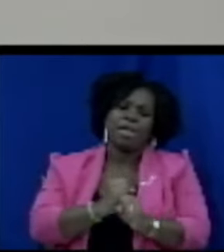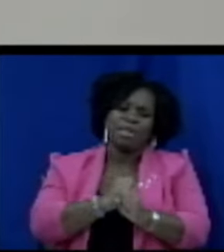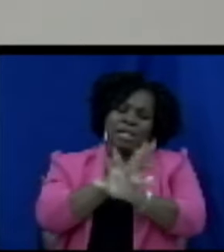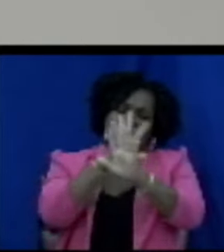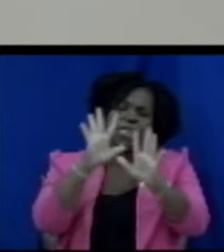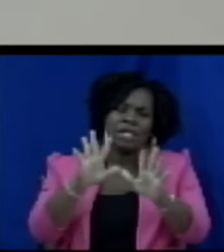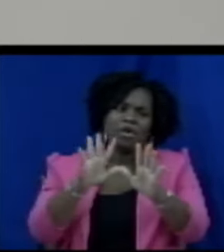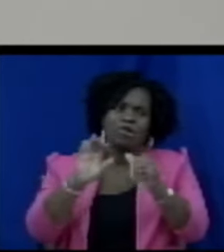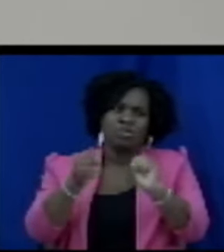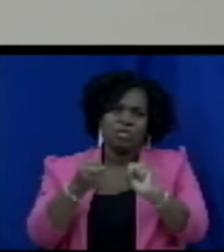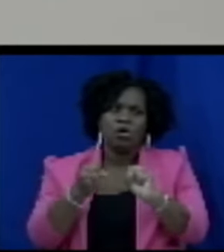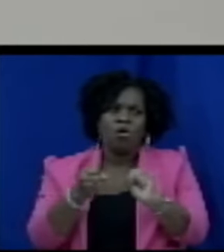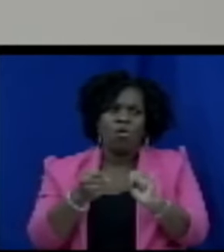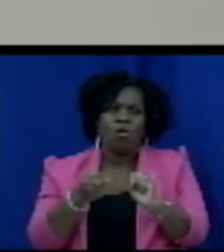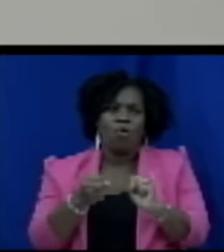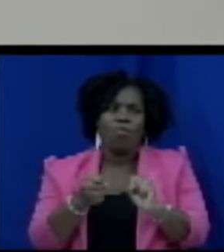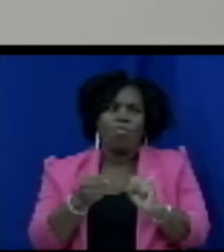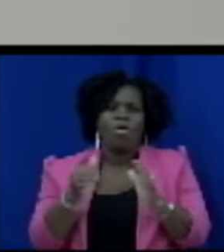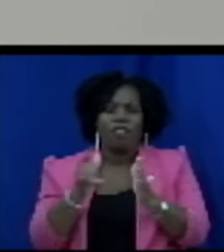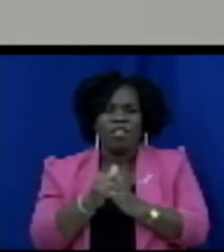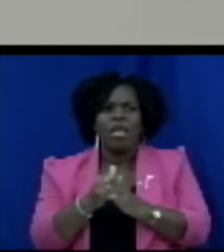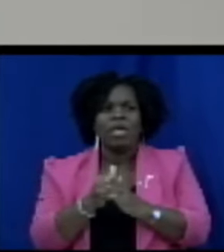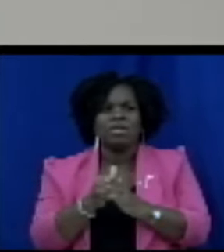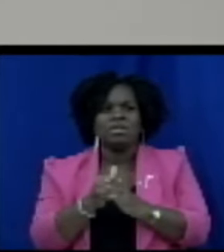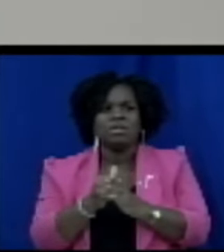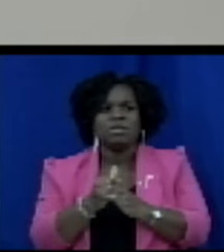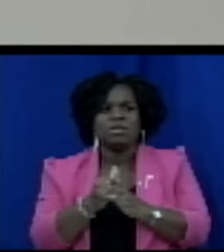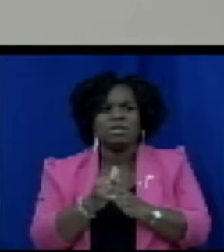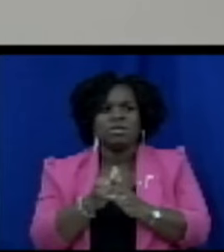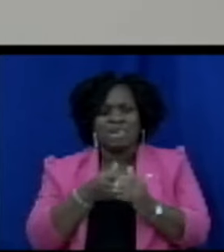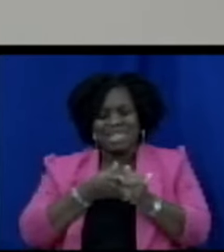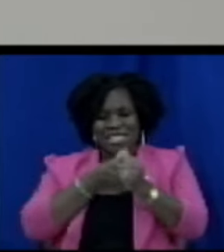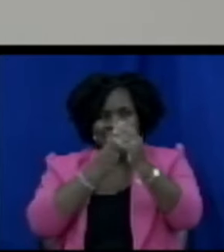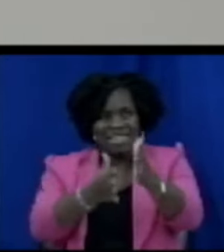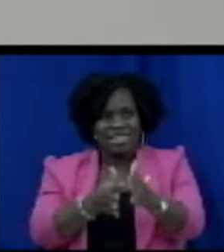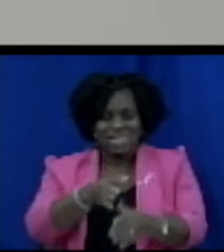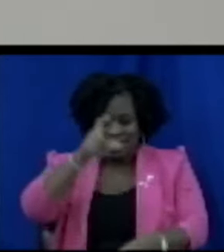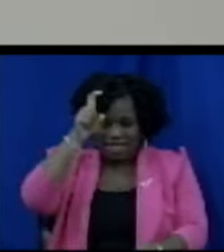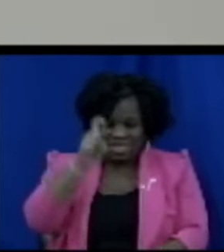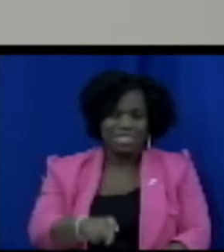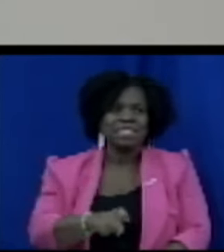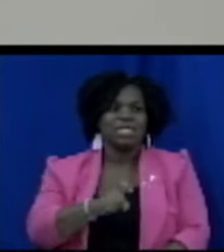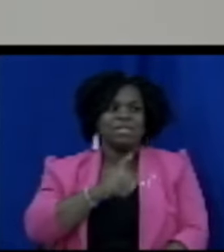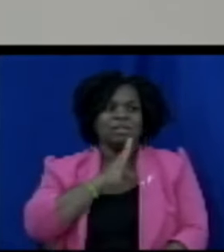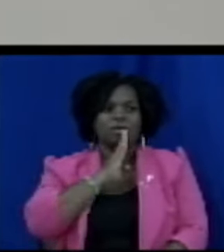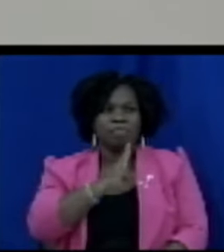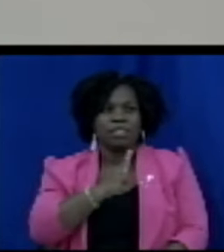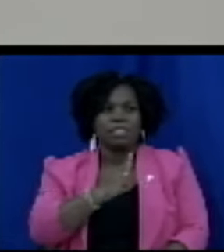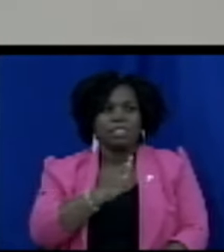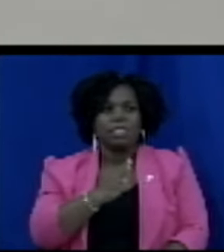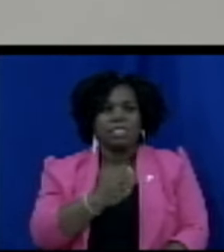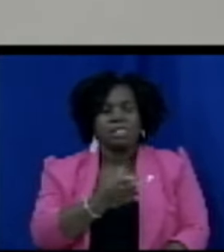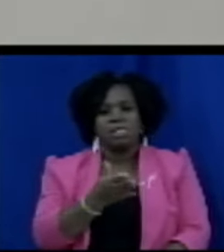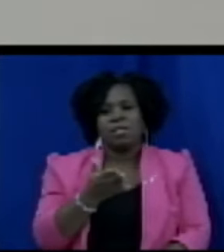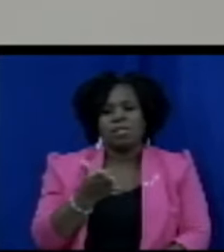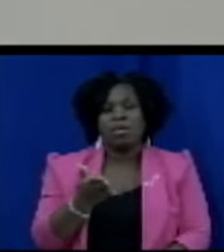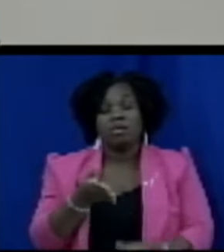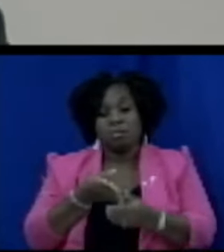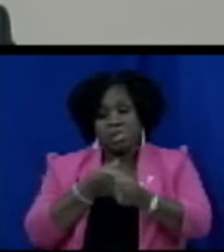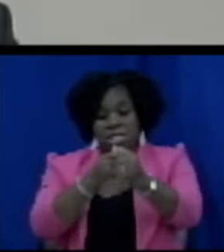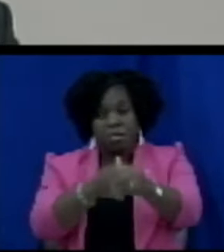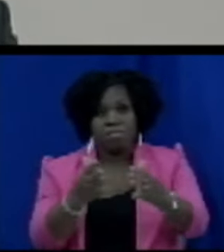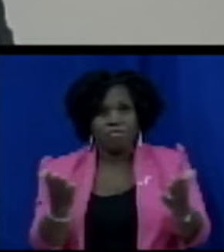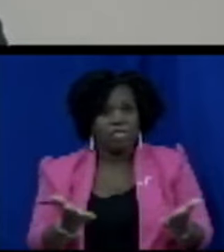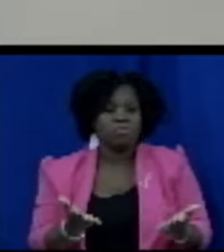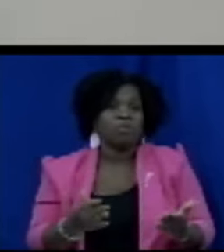chairperson shall and I could use the word must be the chairperson of this particular board that